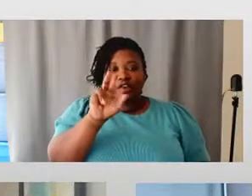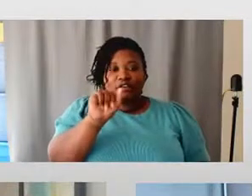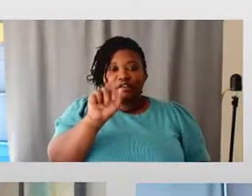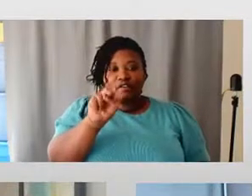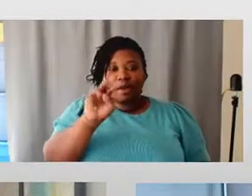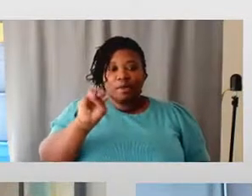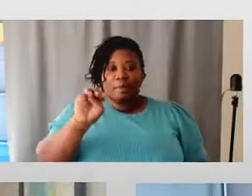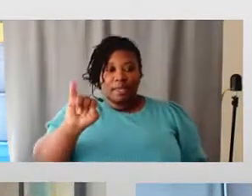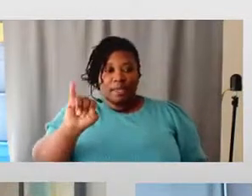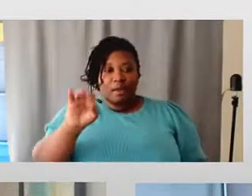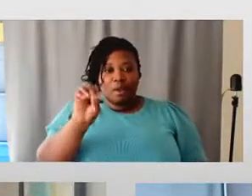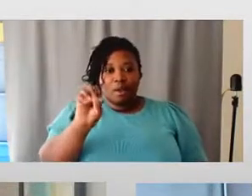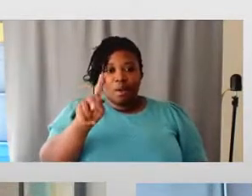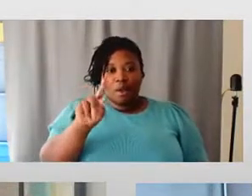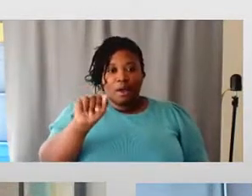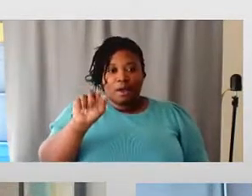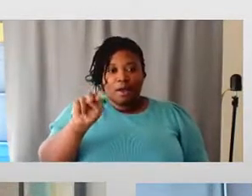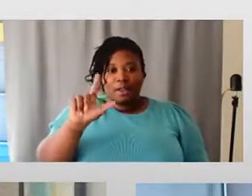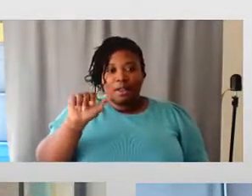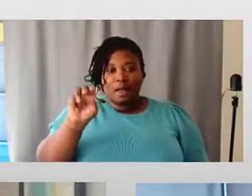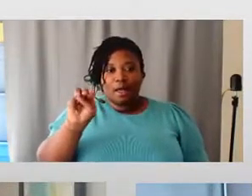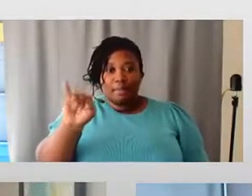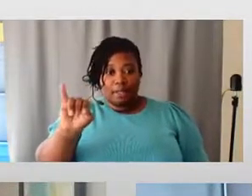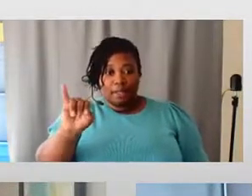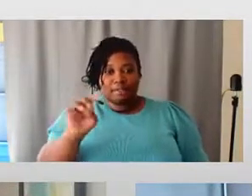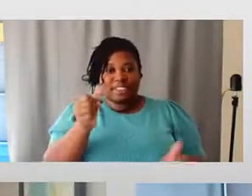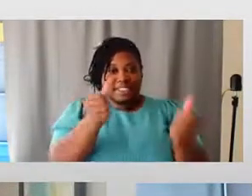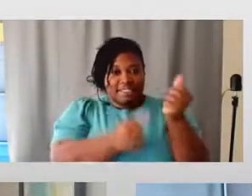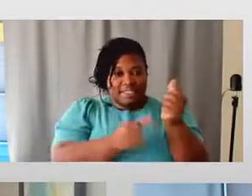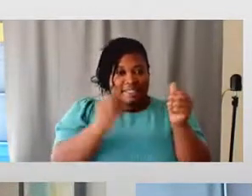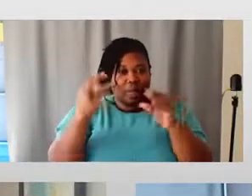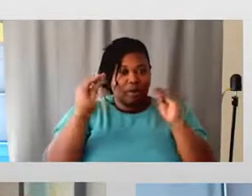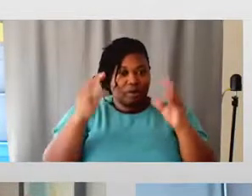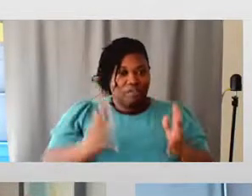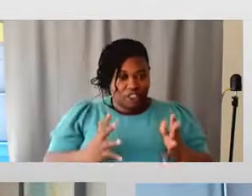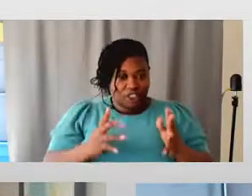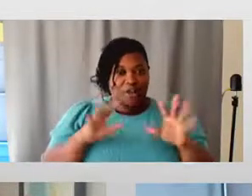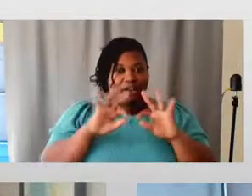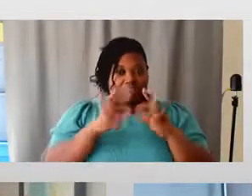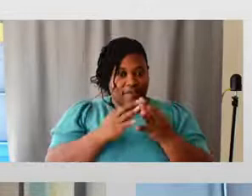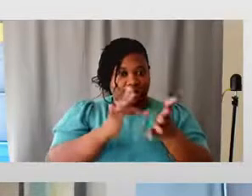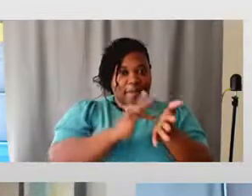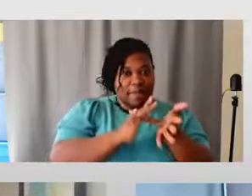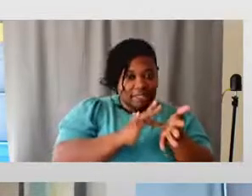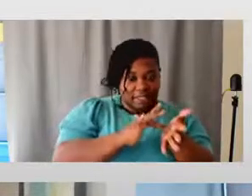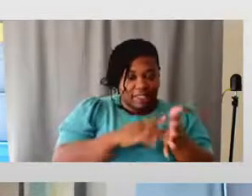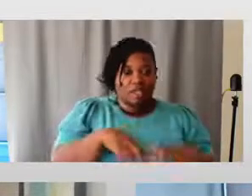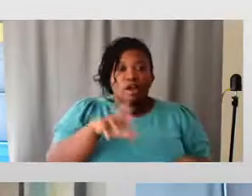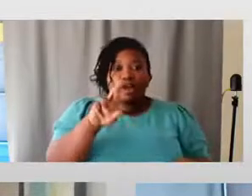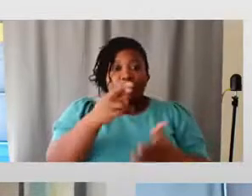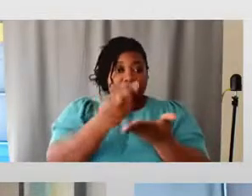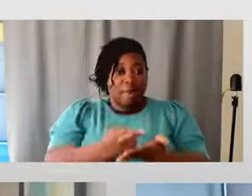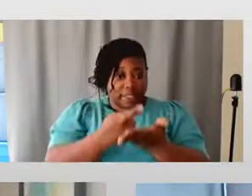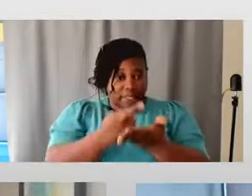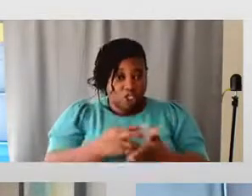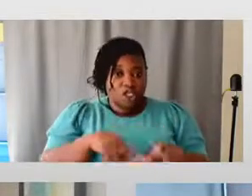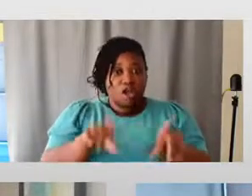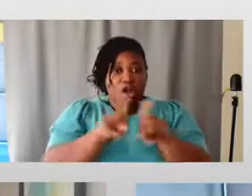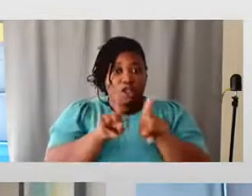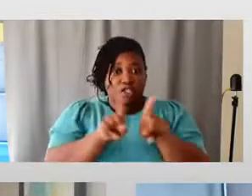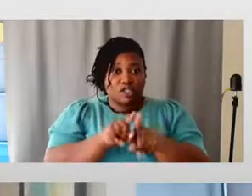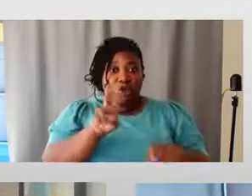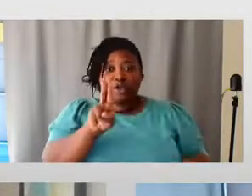is an assistant professor of family medicine, physical medicine, and rehabilitation, as well as urology at